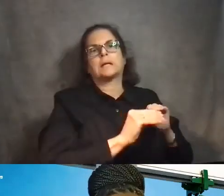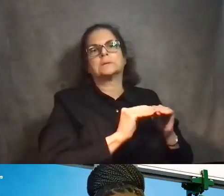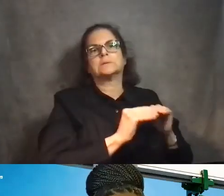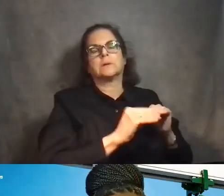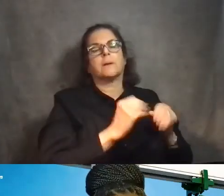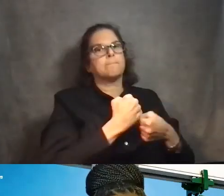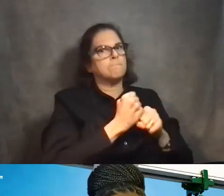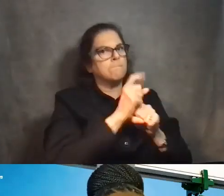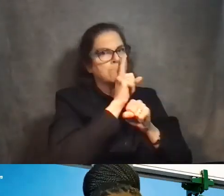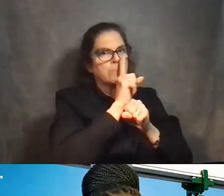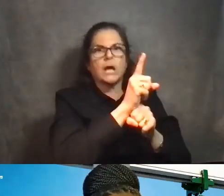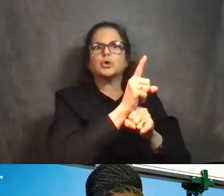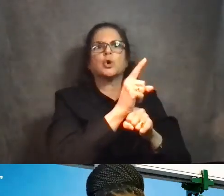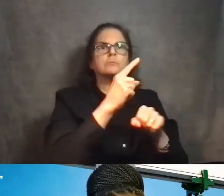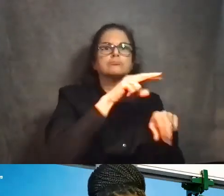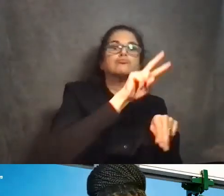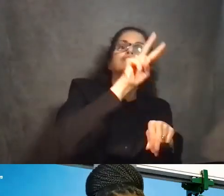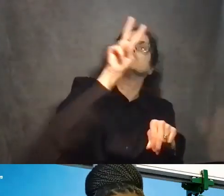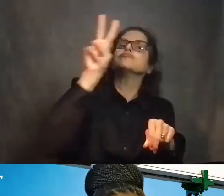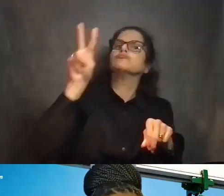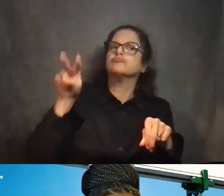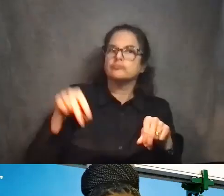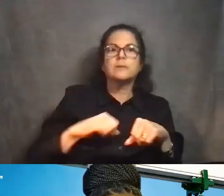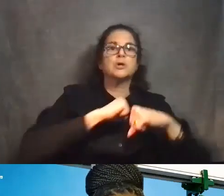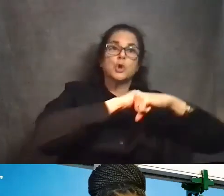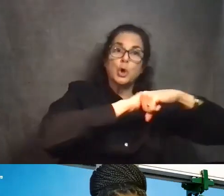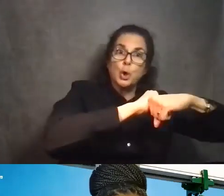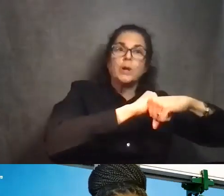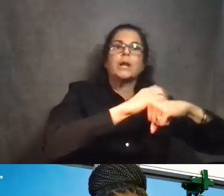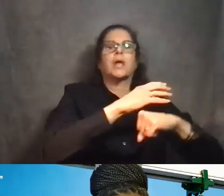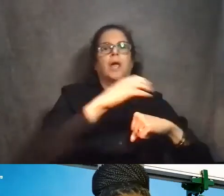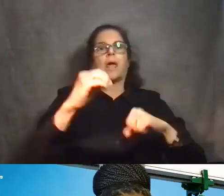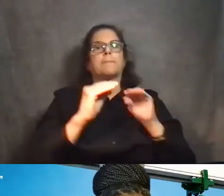sound and it's performing the way that it should. So security and maintenance are two major factors.